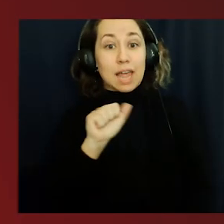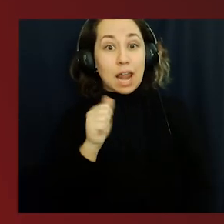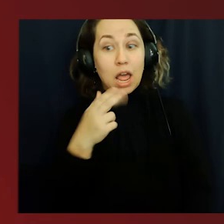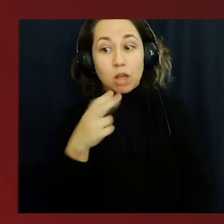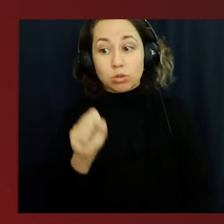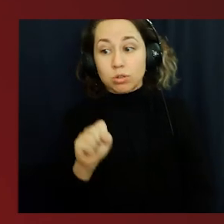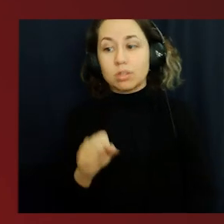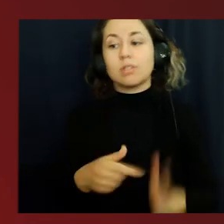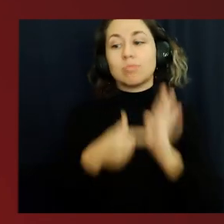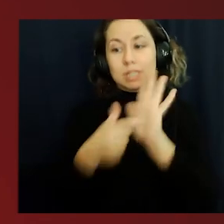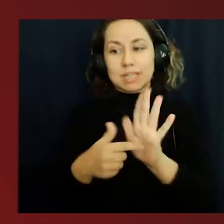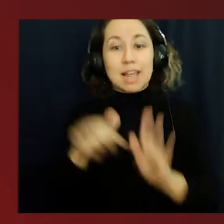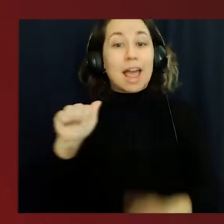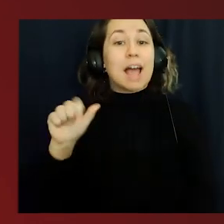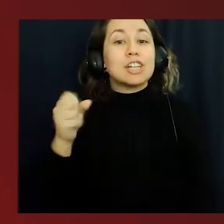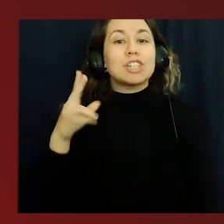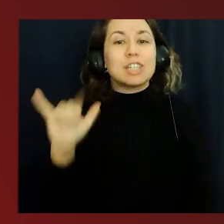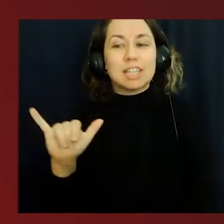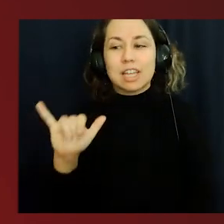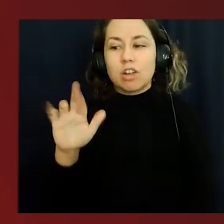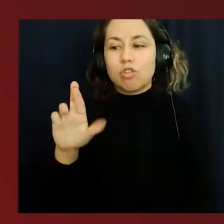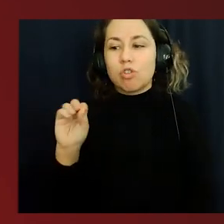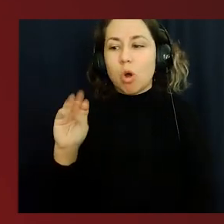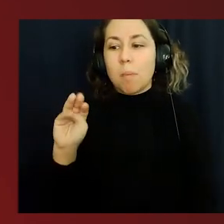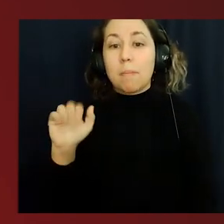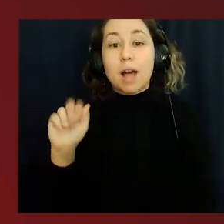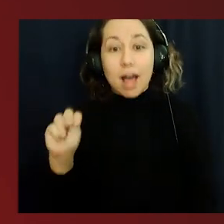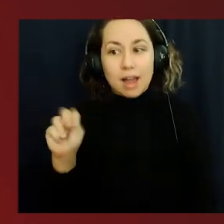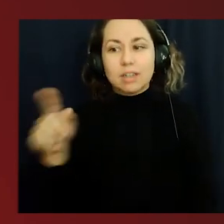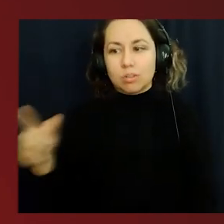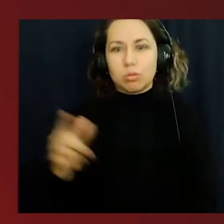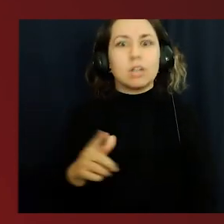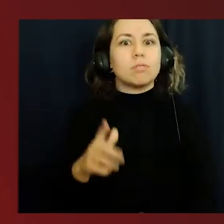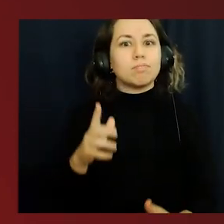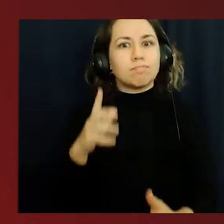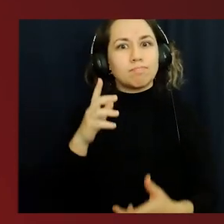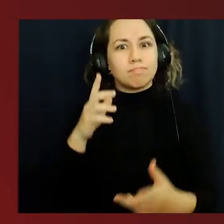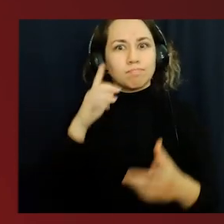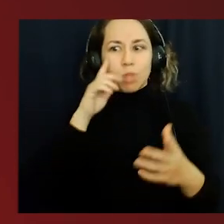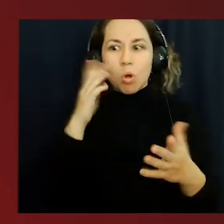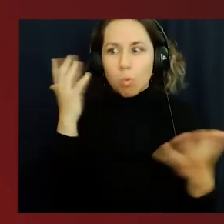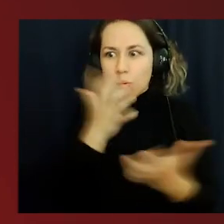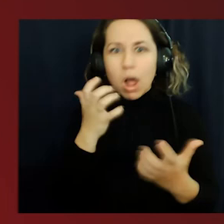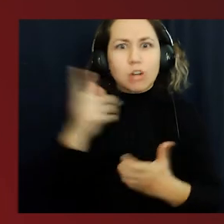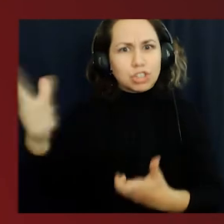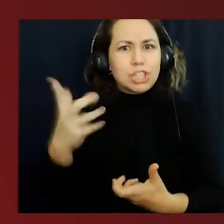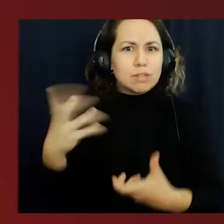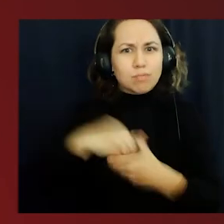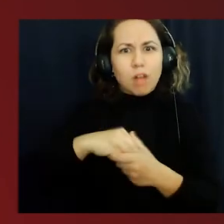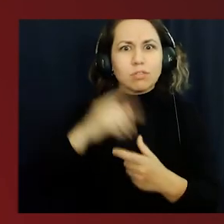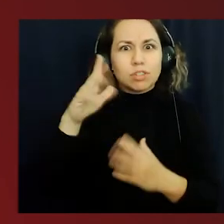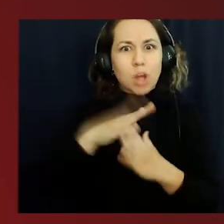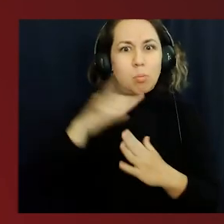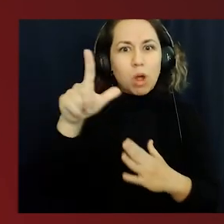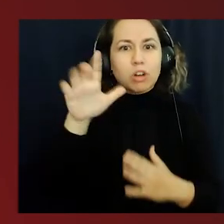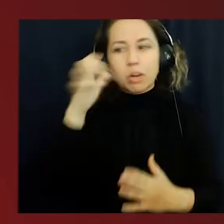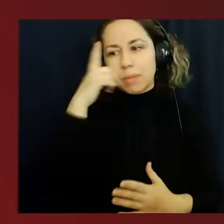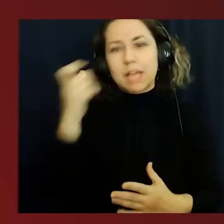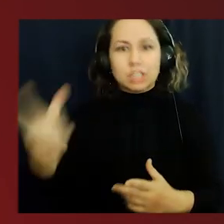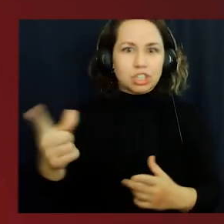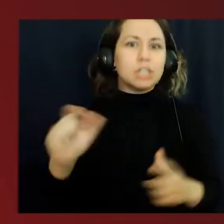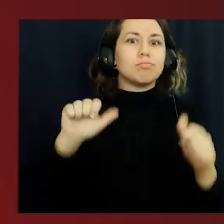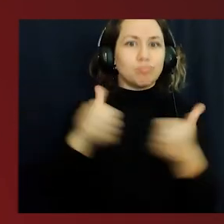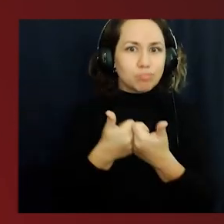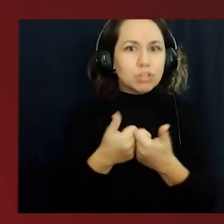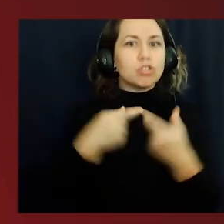Anana High School is proud to present Ashley Roman. We're happy that she's a part of Top 100, especially considering the difficulties that all